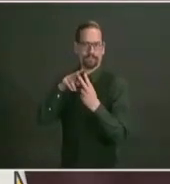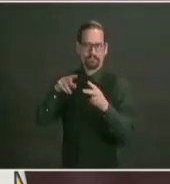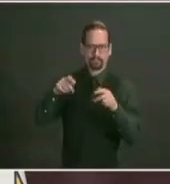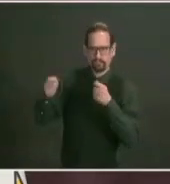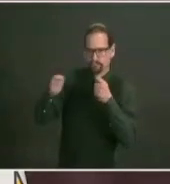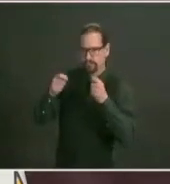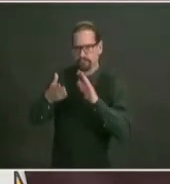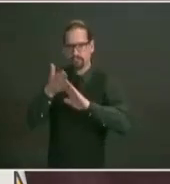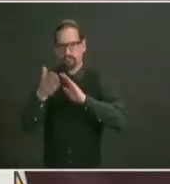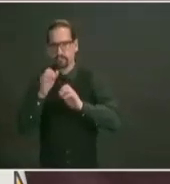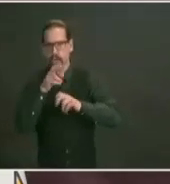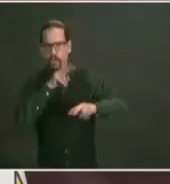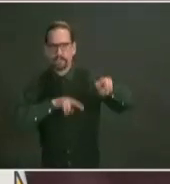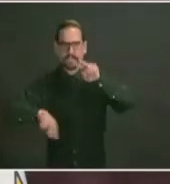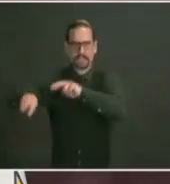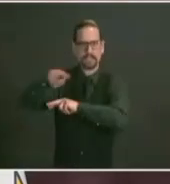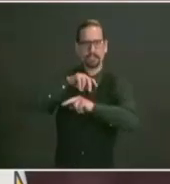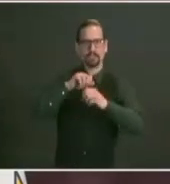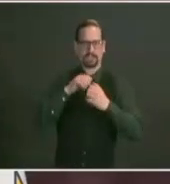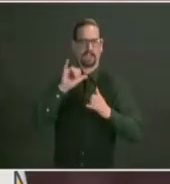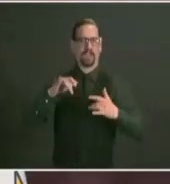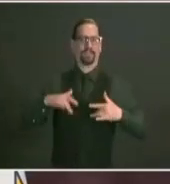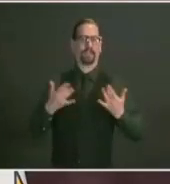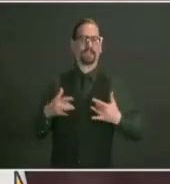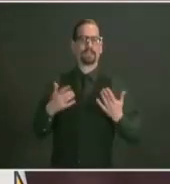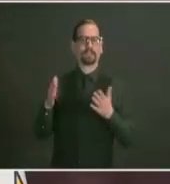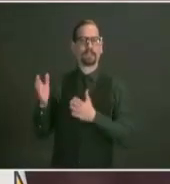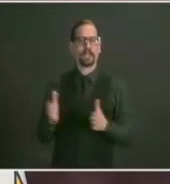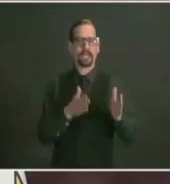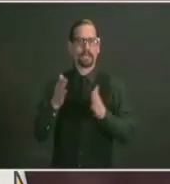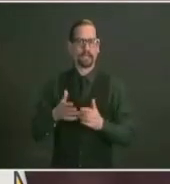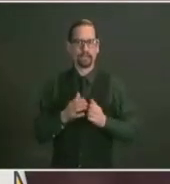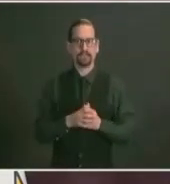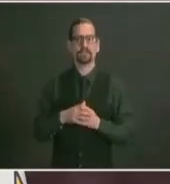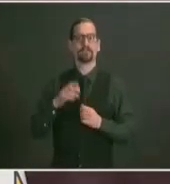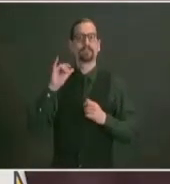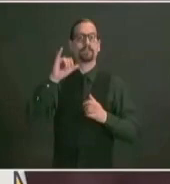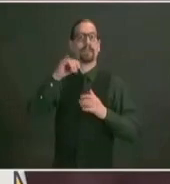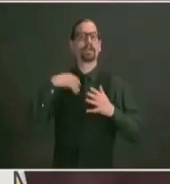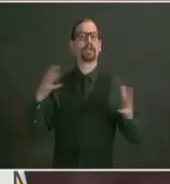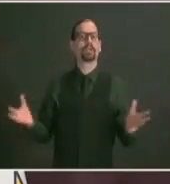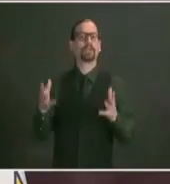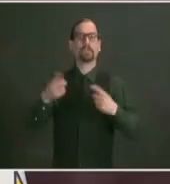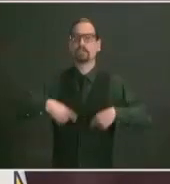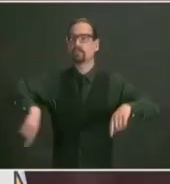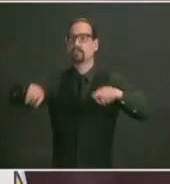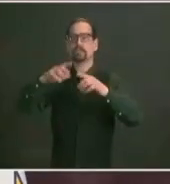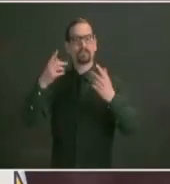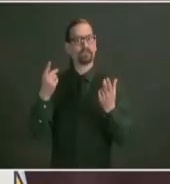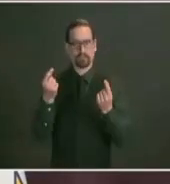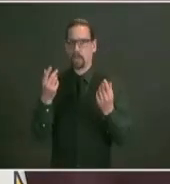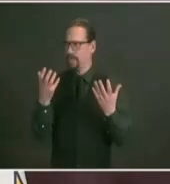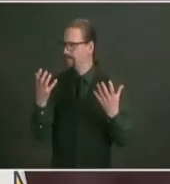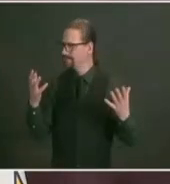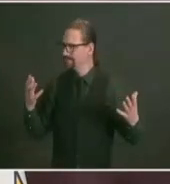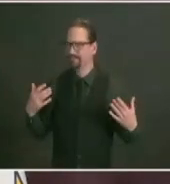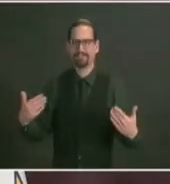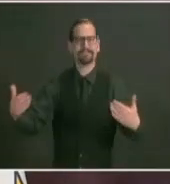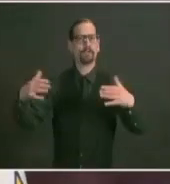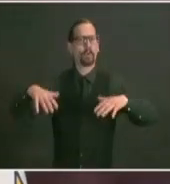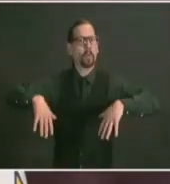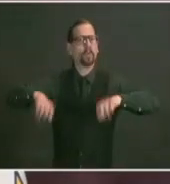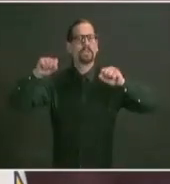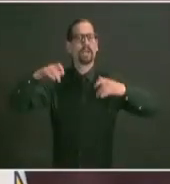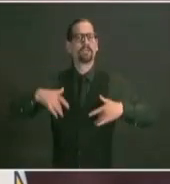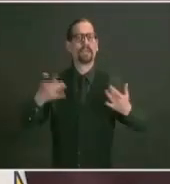to conduct business and to do events outdoors so we want to provide the way and as governor mckee has said we want